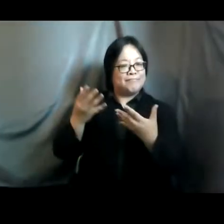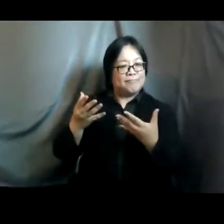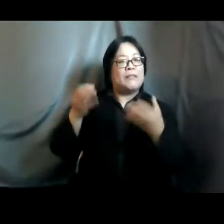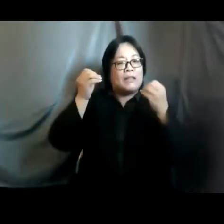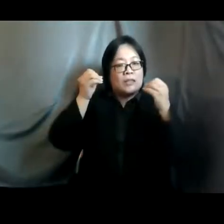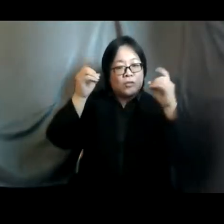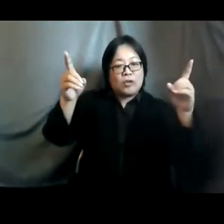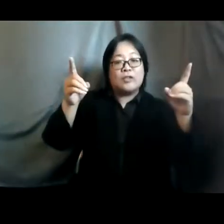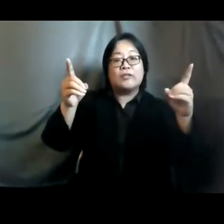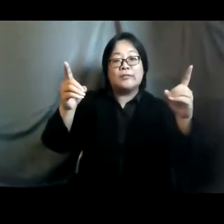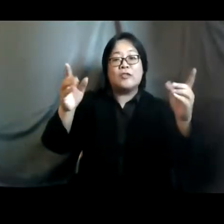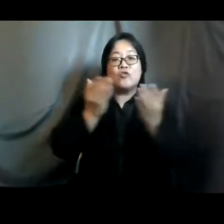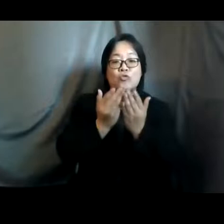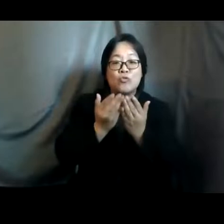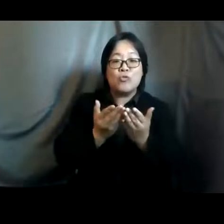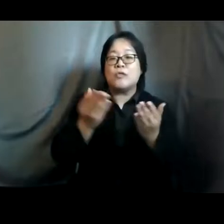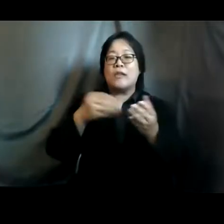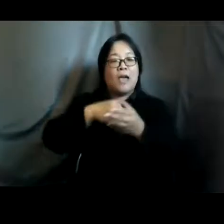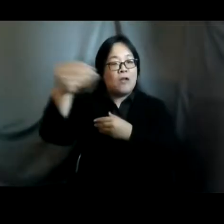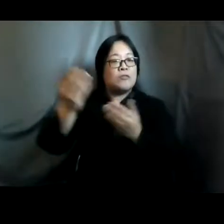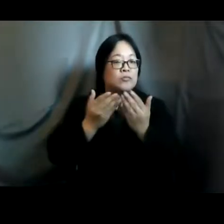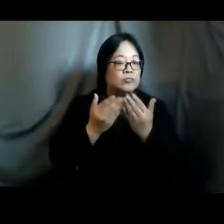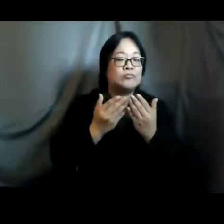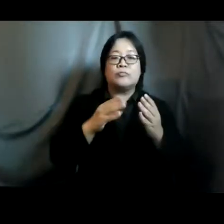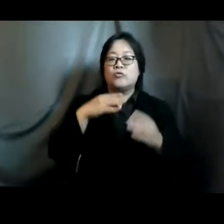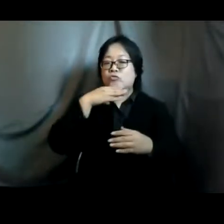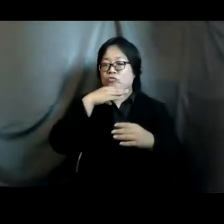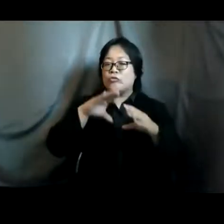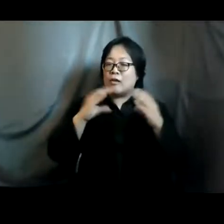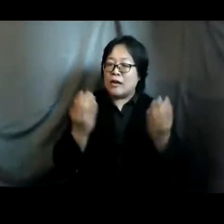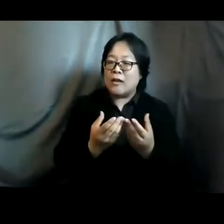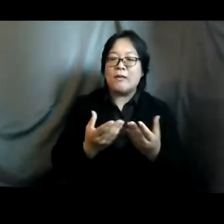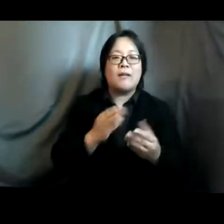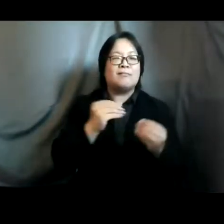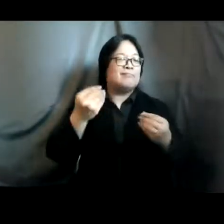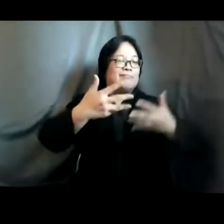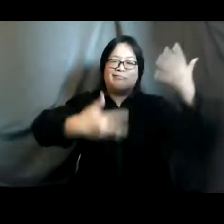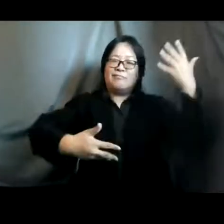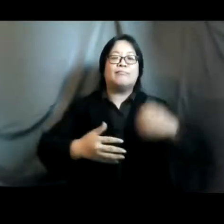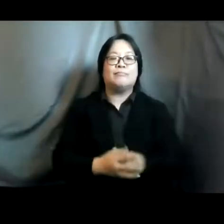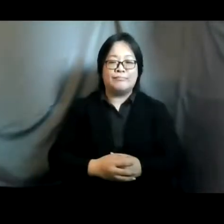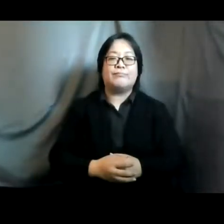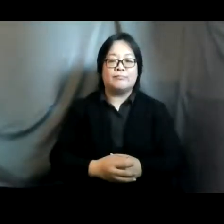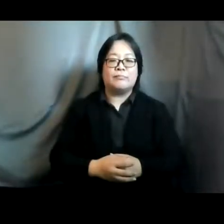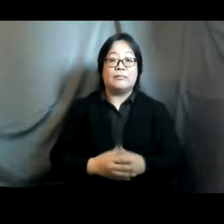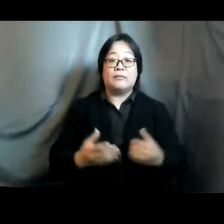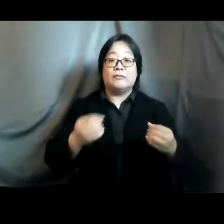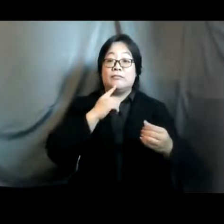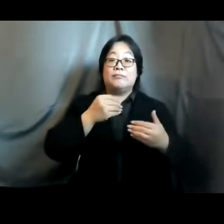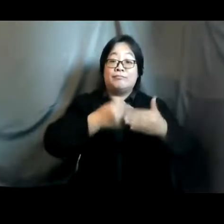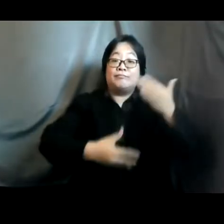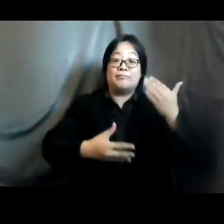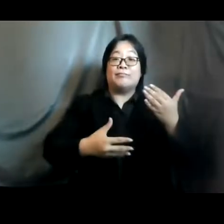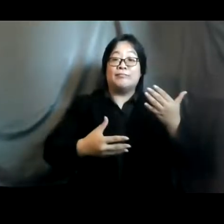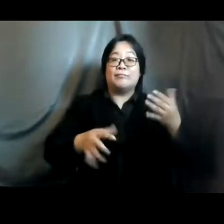to schools out of schools uh youth clubs um and many more so since a very long time in